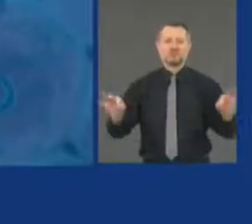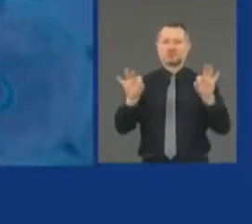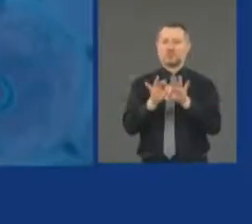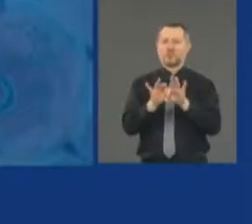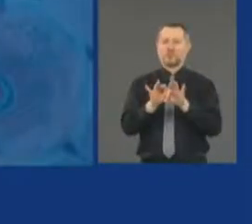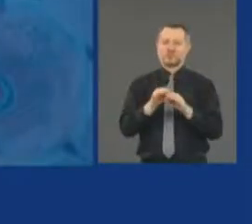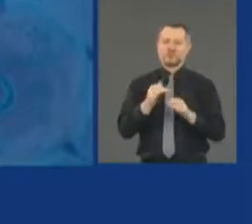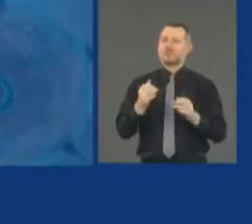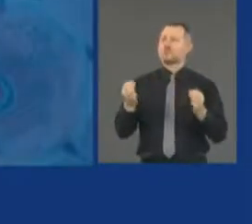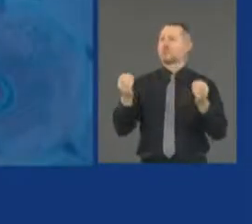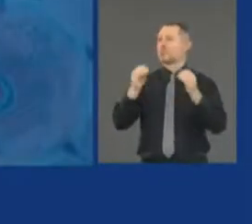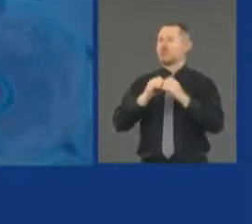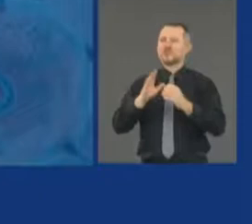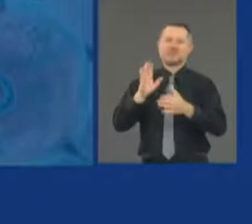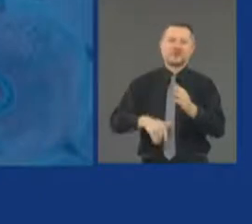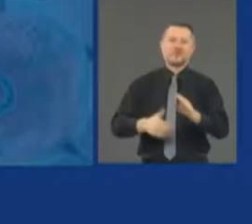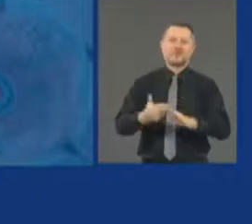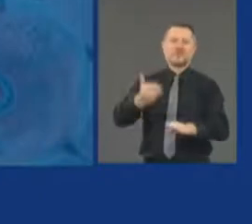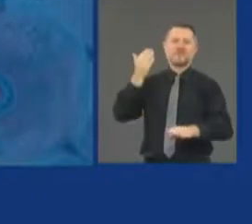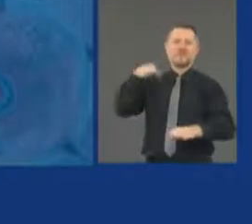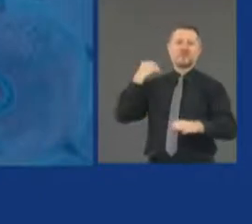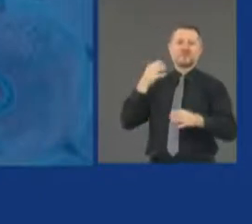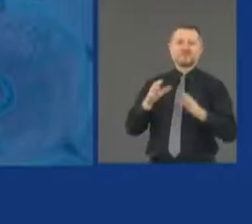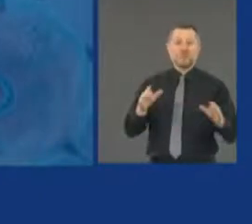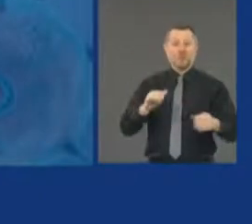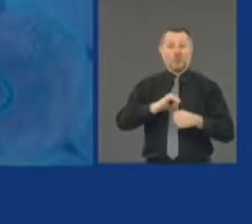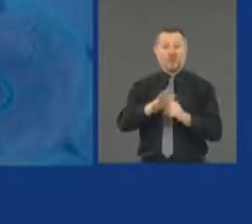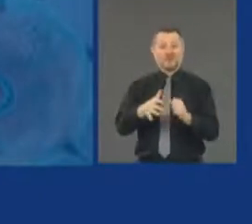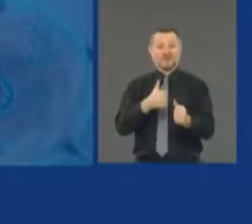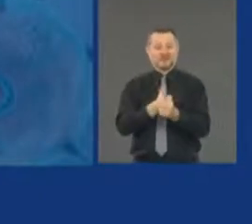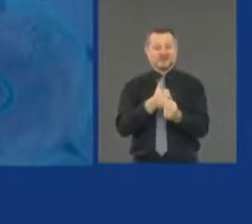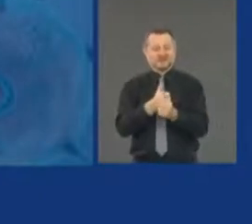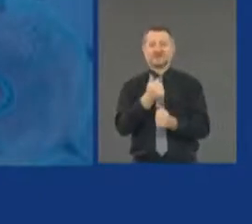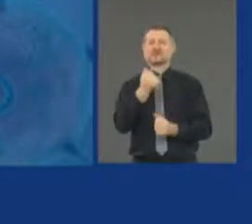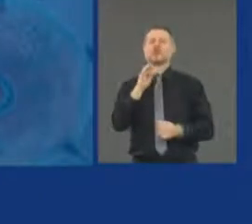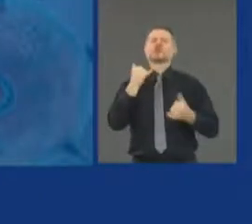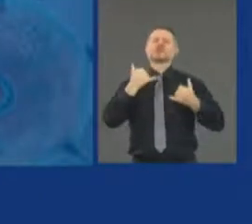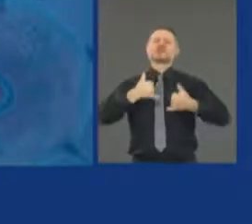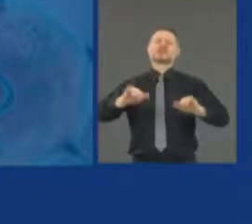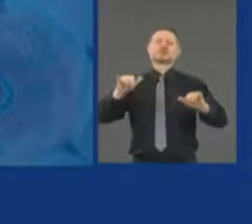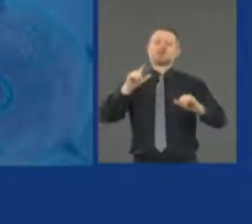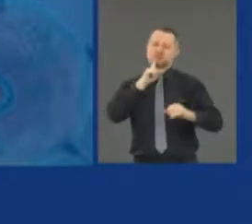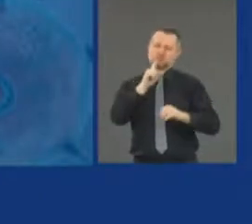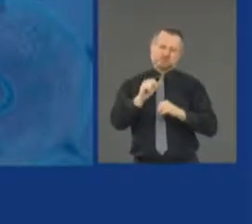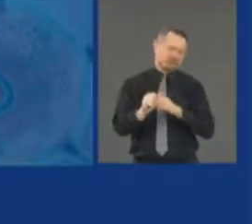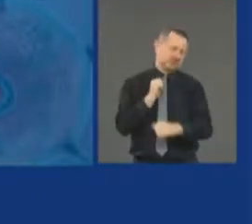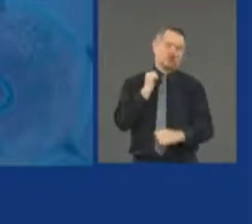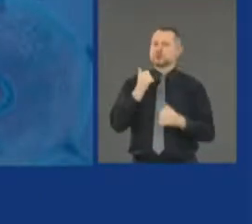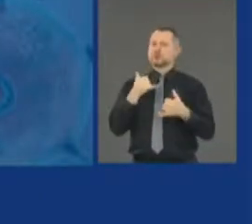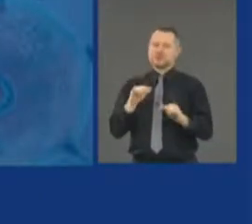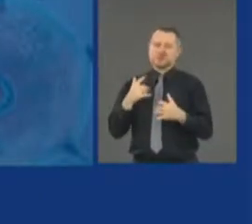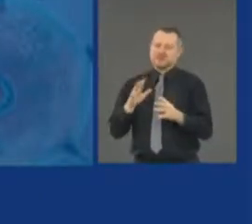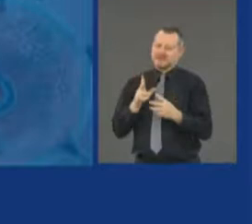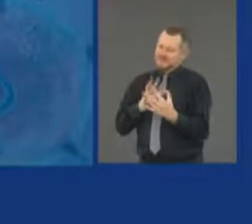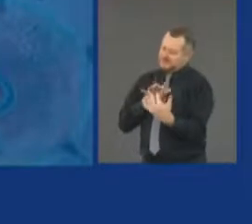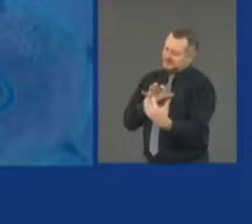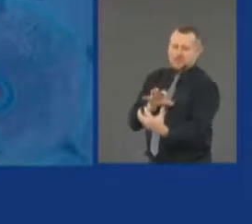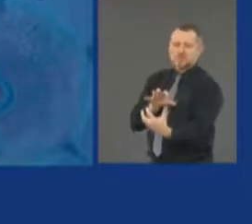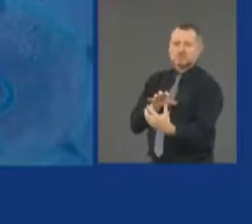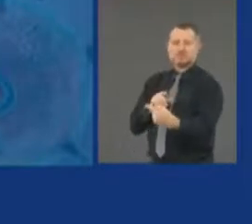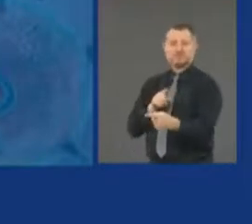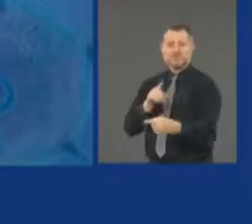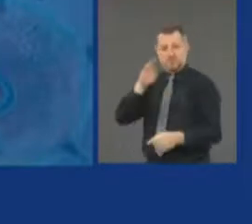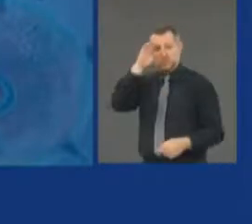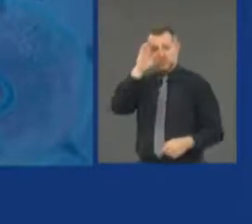COVID-19 is still a real threat. We're still battling that. I know it's not on the front pages today,